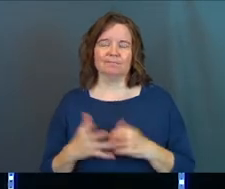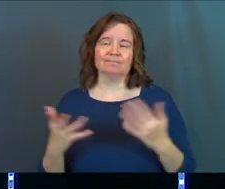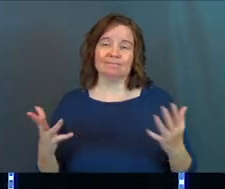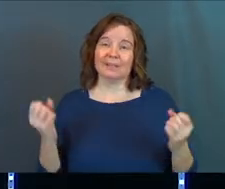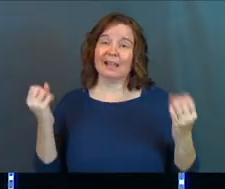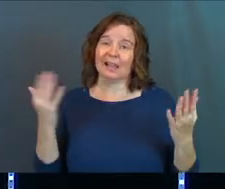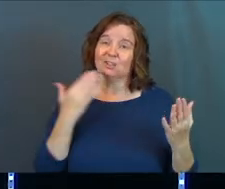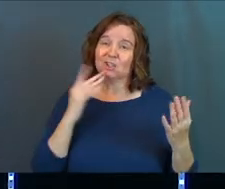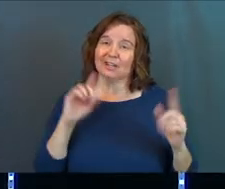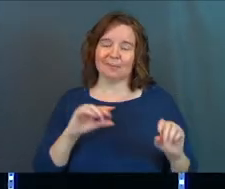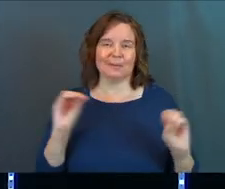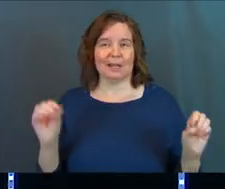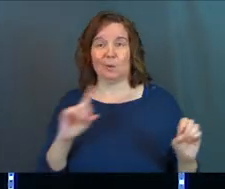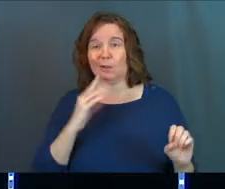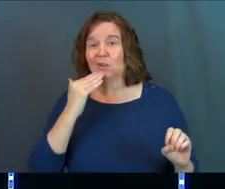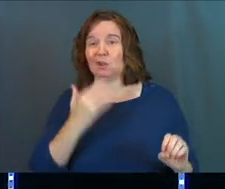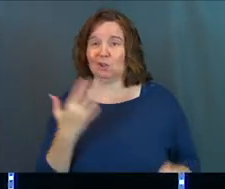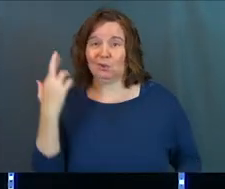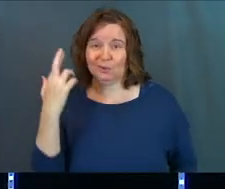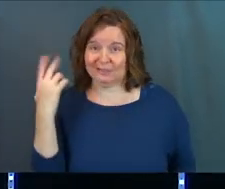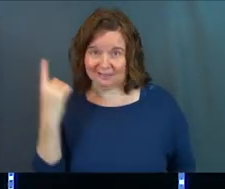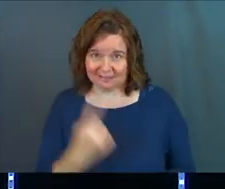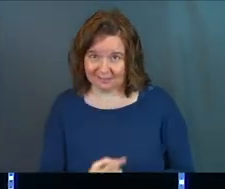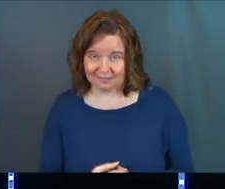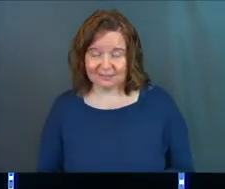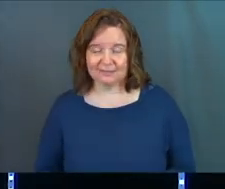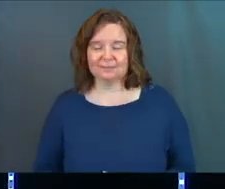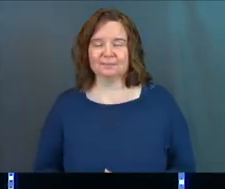But lots of good answers. None of them are good reasons, right?